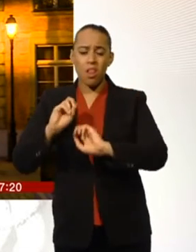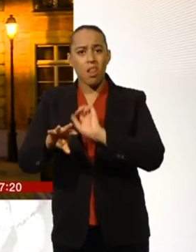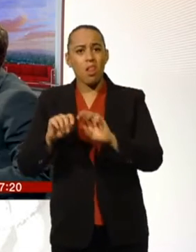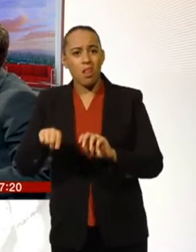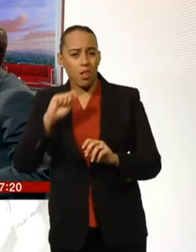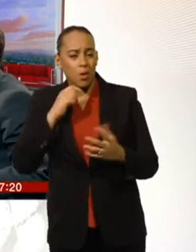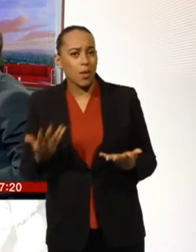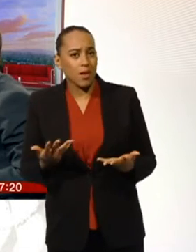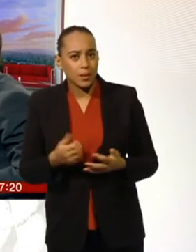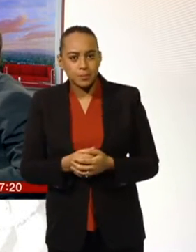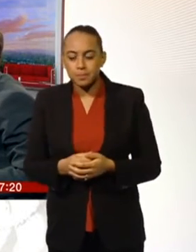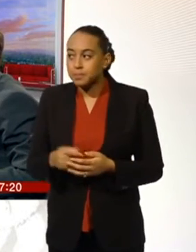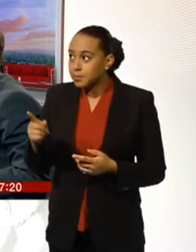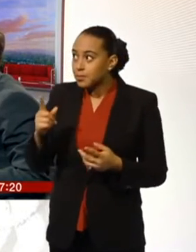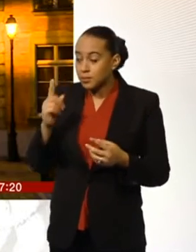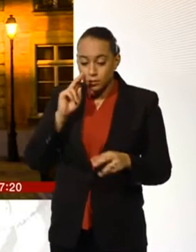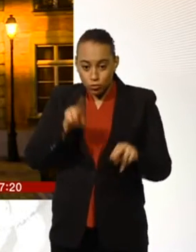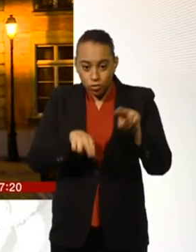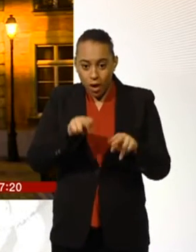for him as the trial starts?